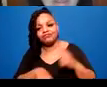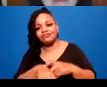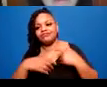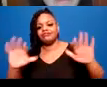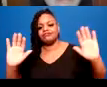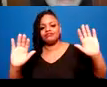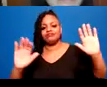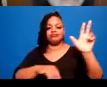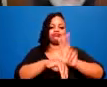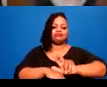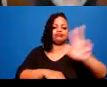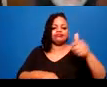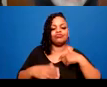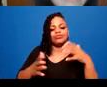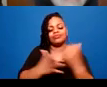to say thank you.